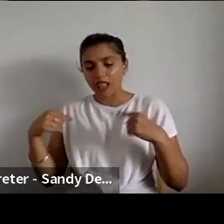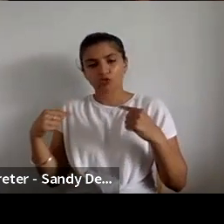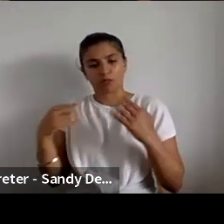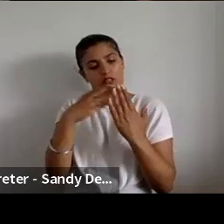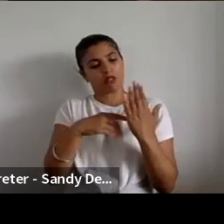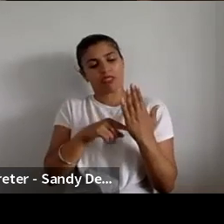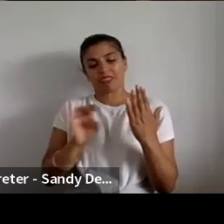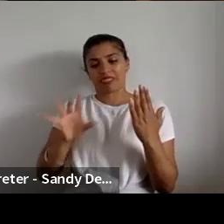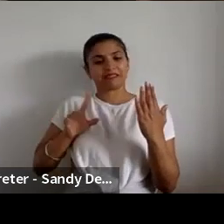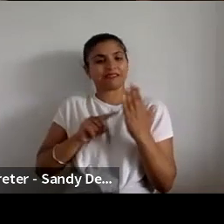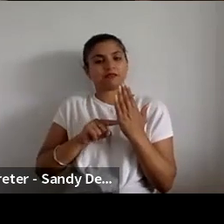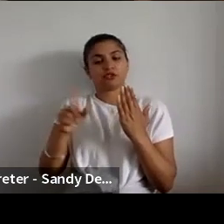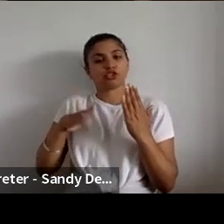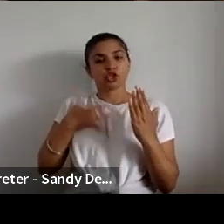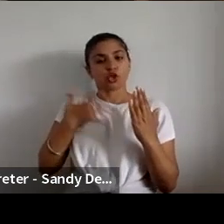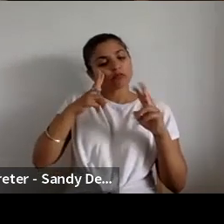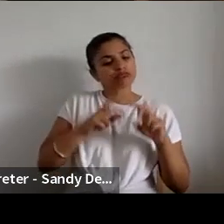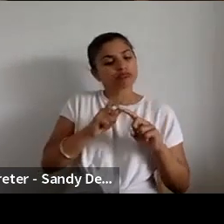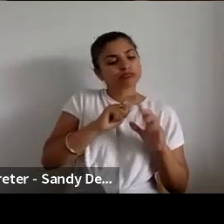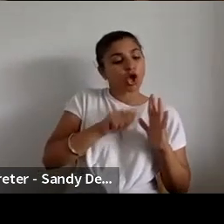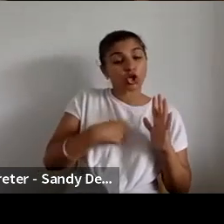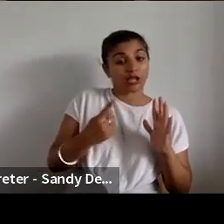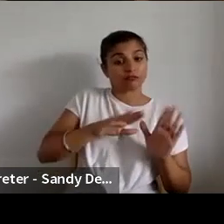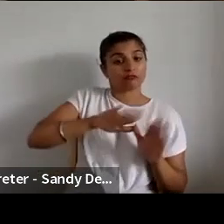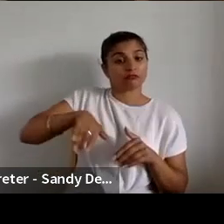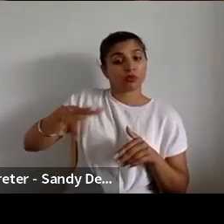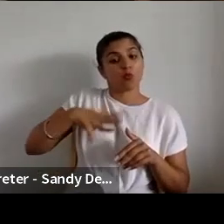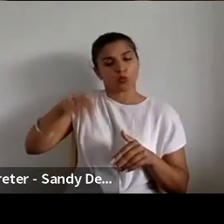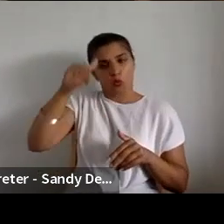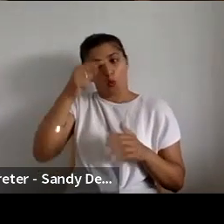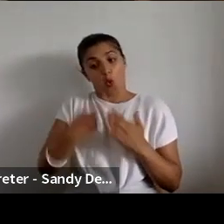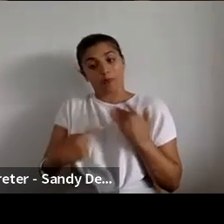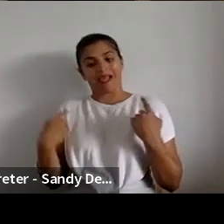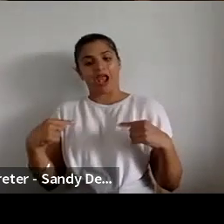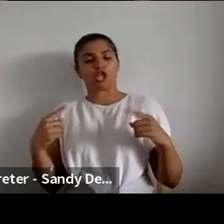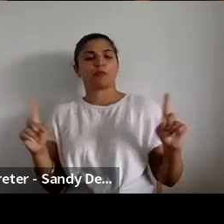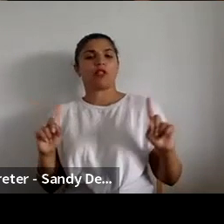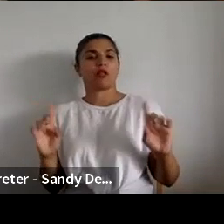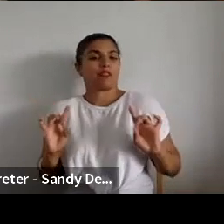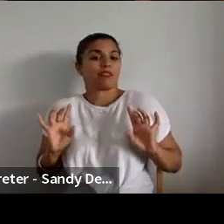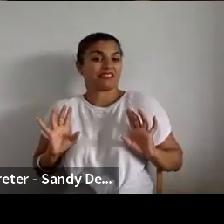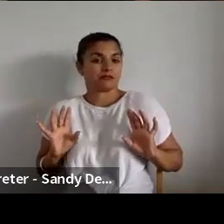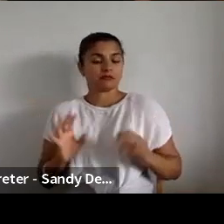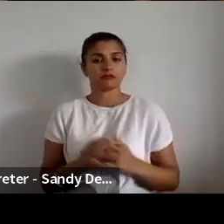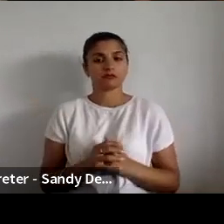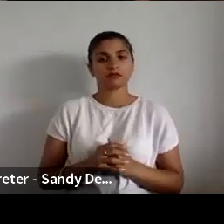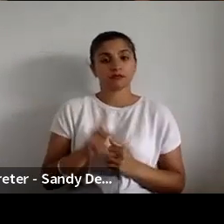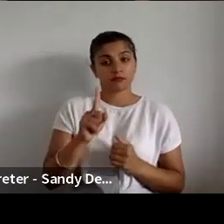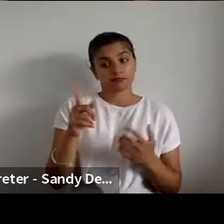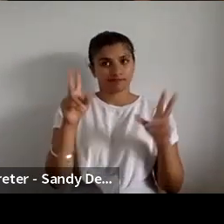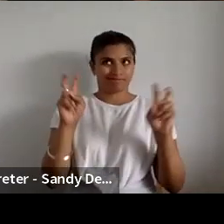about whether someone is eligible or not, and the huge grey areas around what is early career,